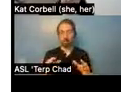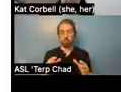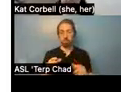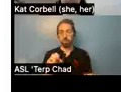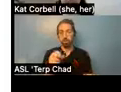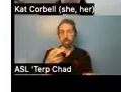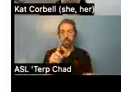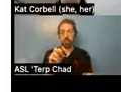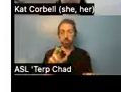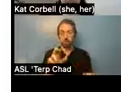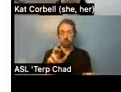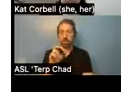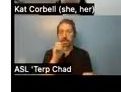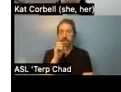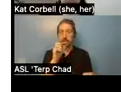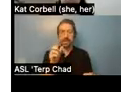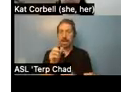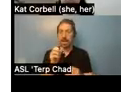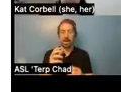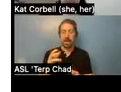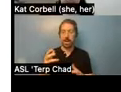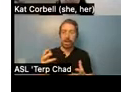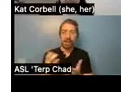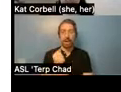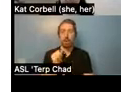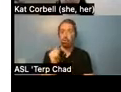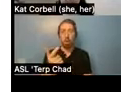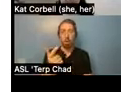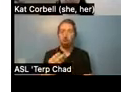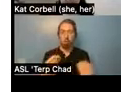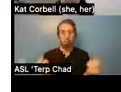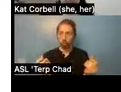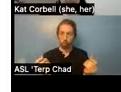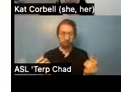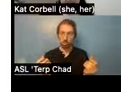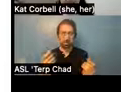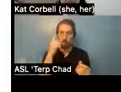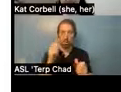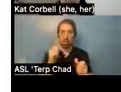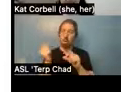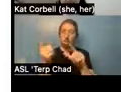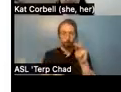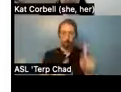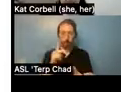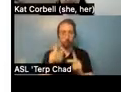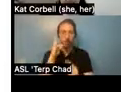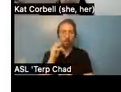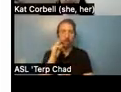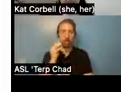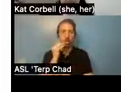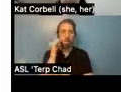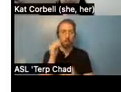people experiencing homelessness. So we can move on. Thank you. Okay. So we're going to just talk a little bit about the history